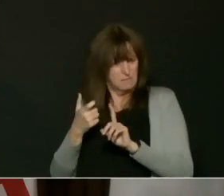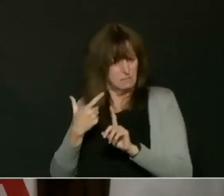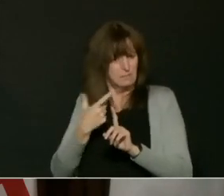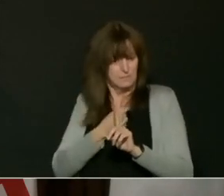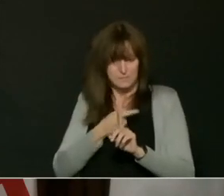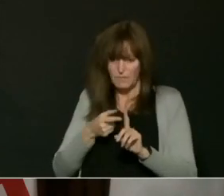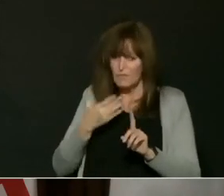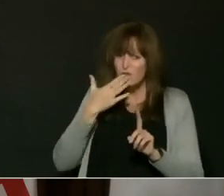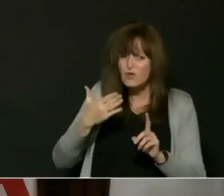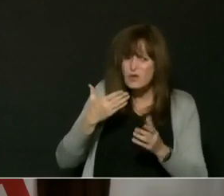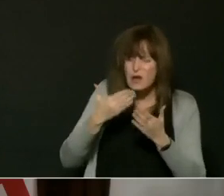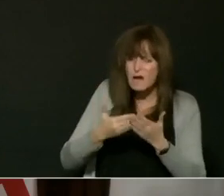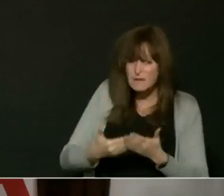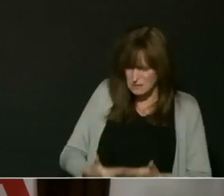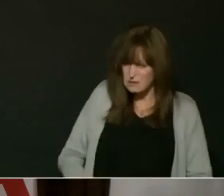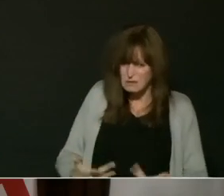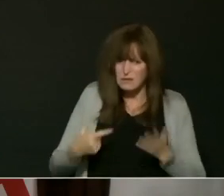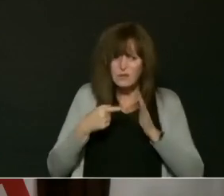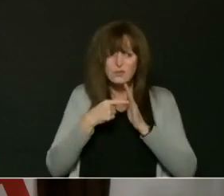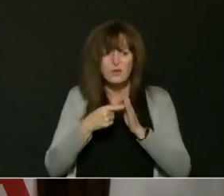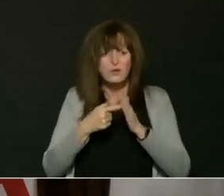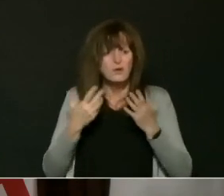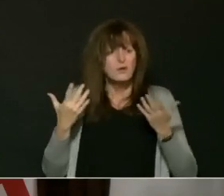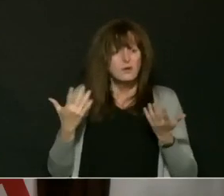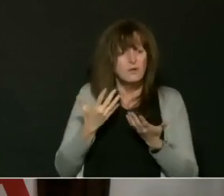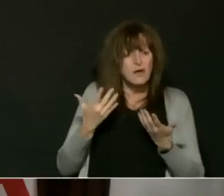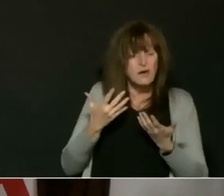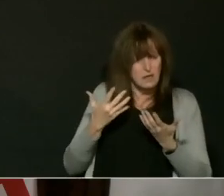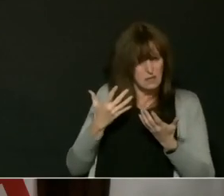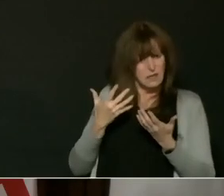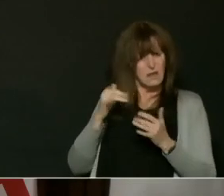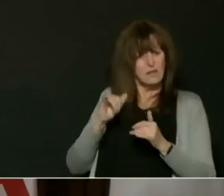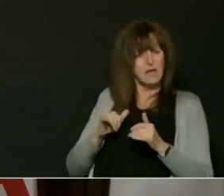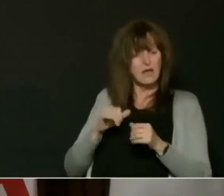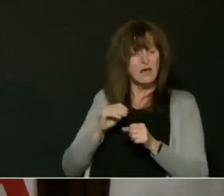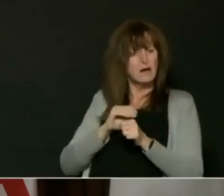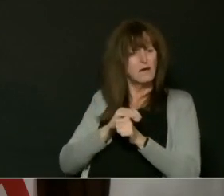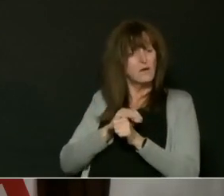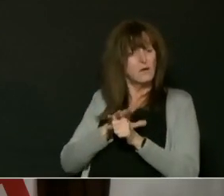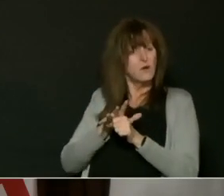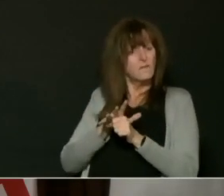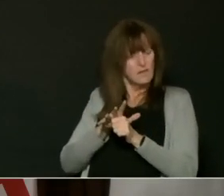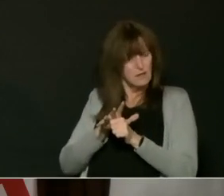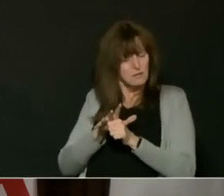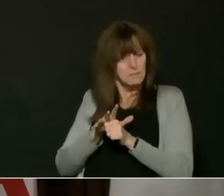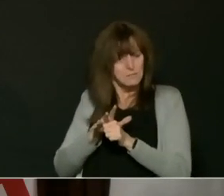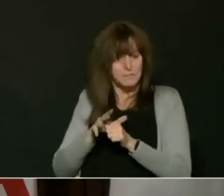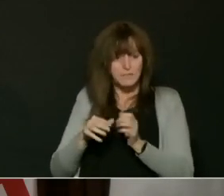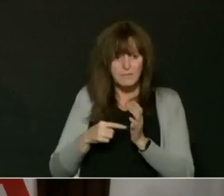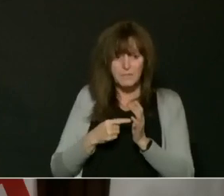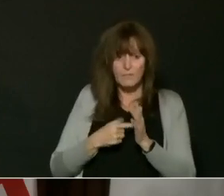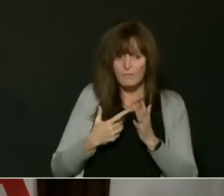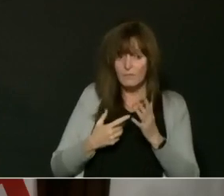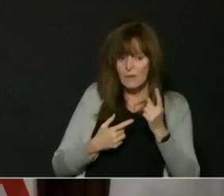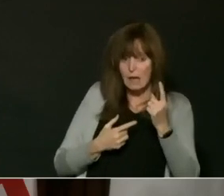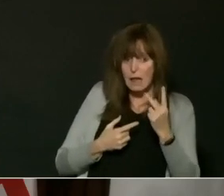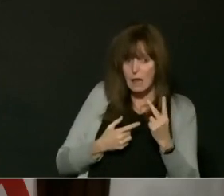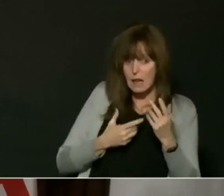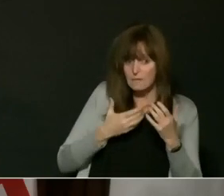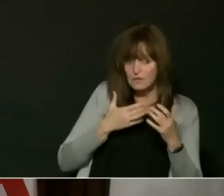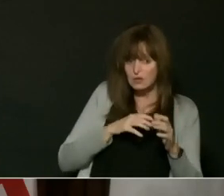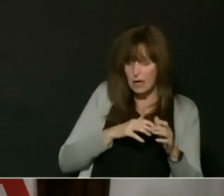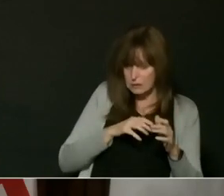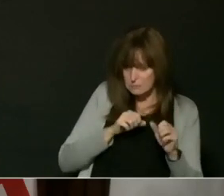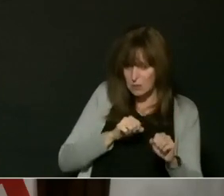developing long COVID syndrome in half. Even if you have had COVID in the past, getting vaccinated